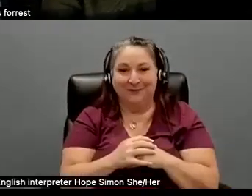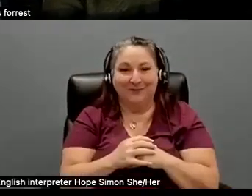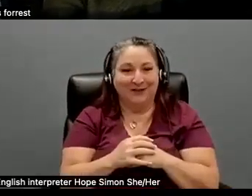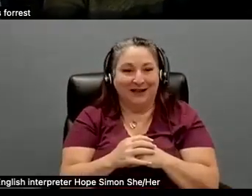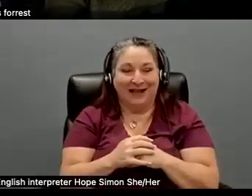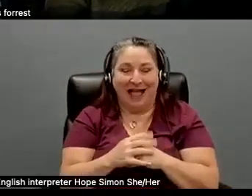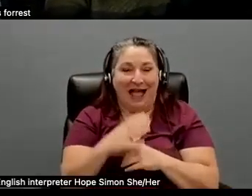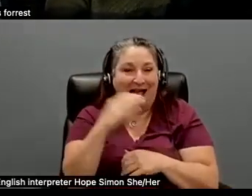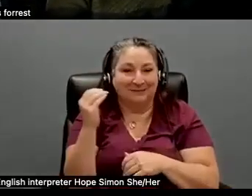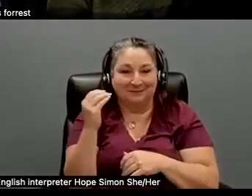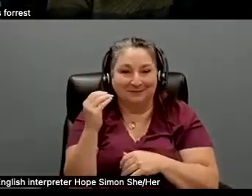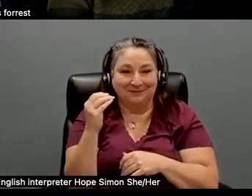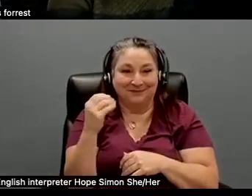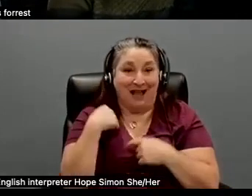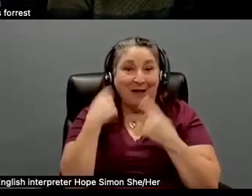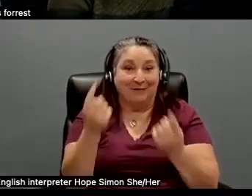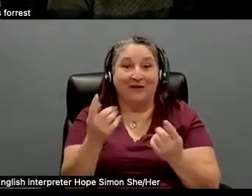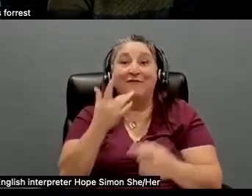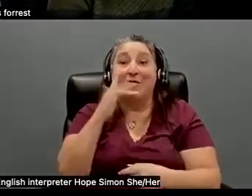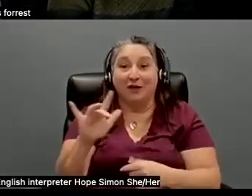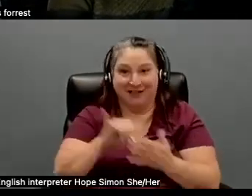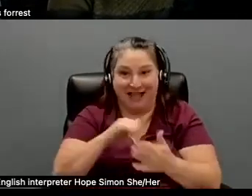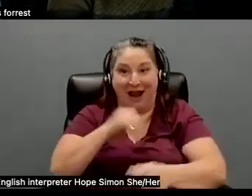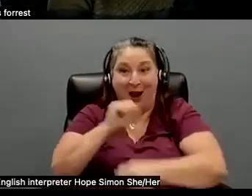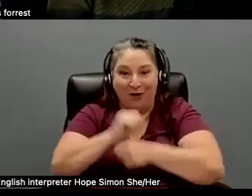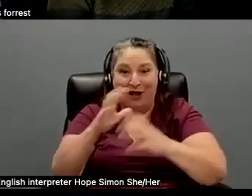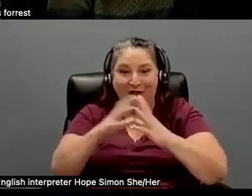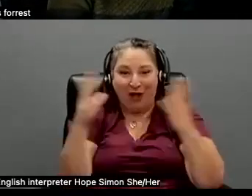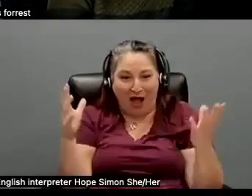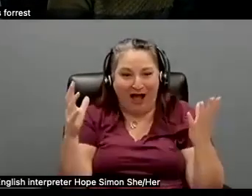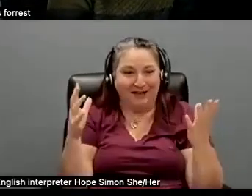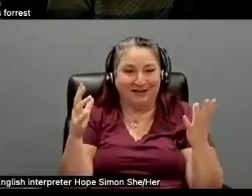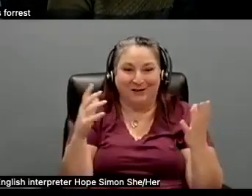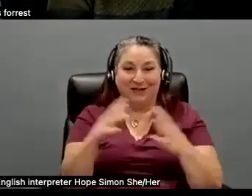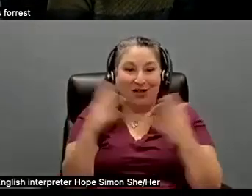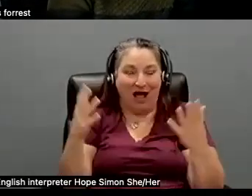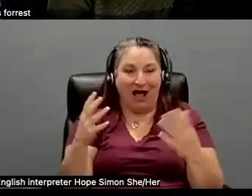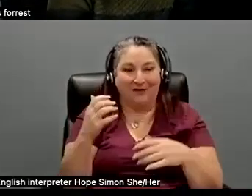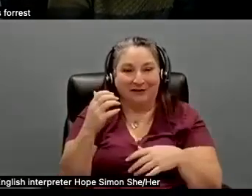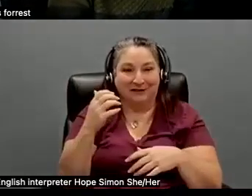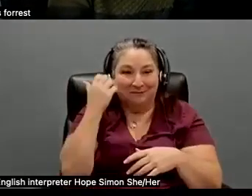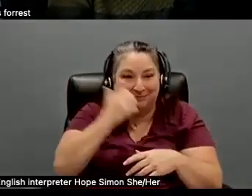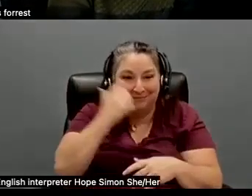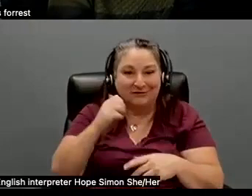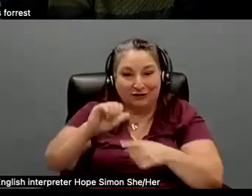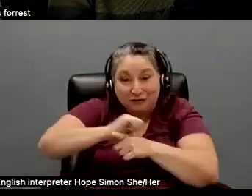you know, I've, I've been fortunate in that I work a lot. So that's a lot of practical training, a lot of opportunities to